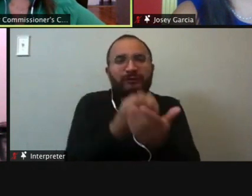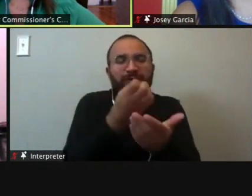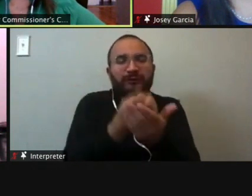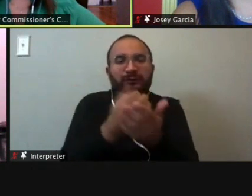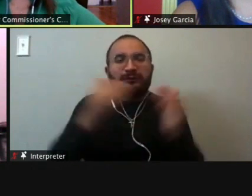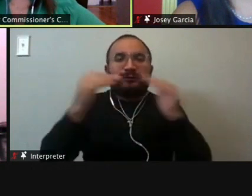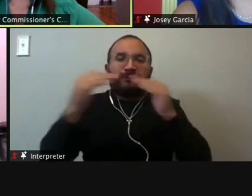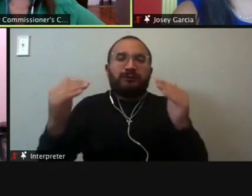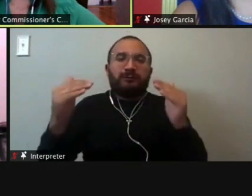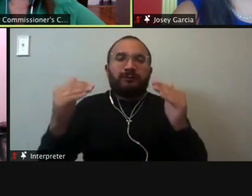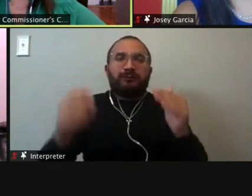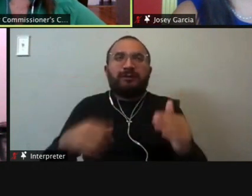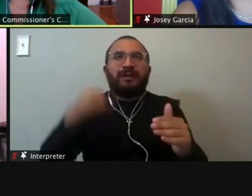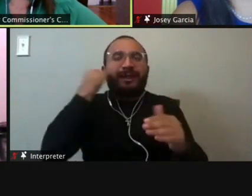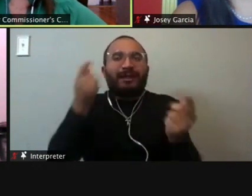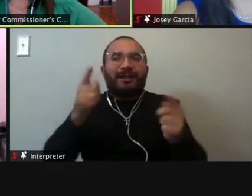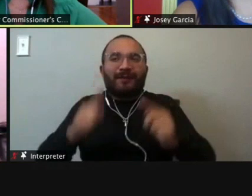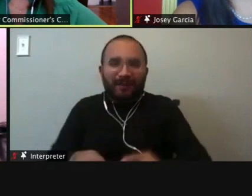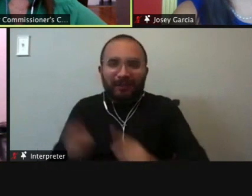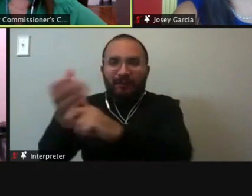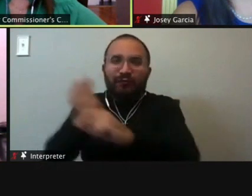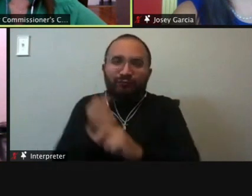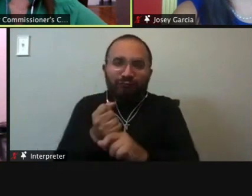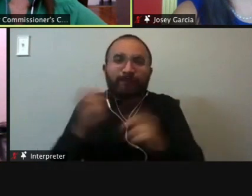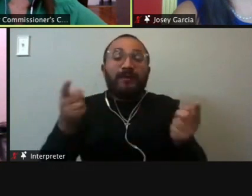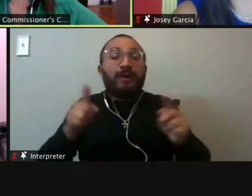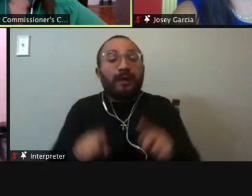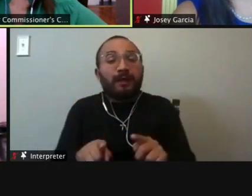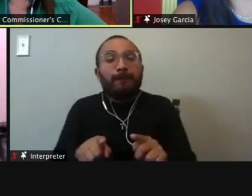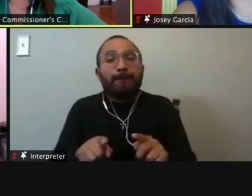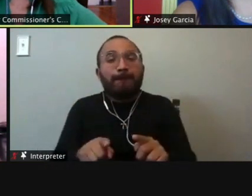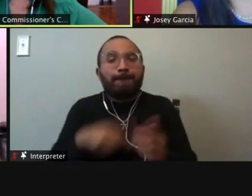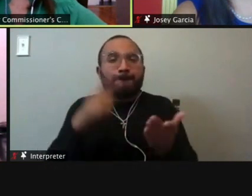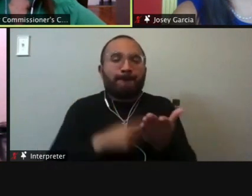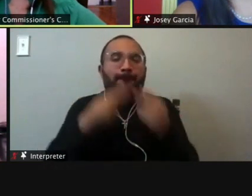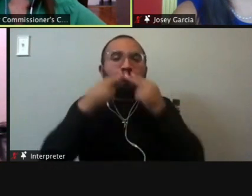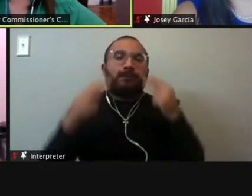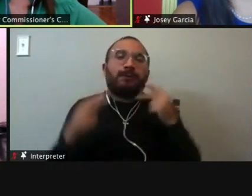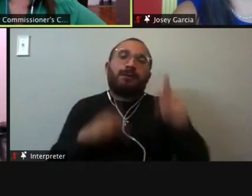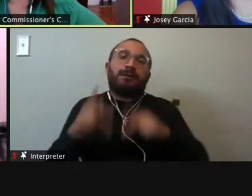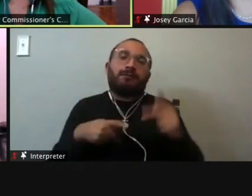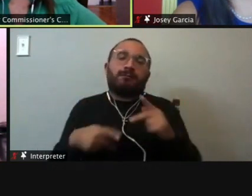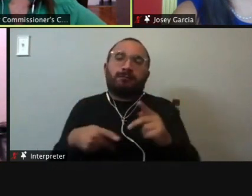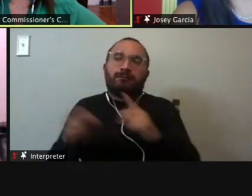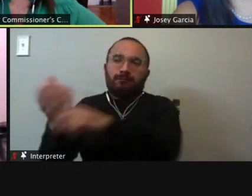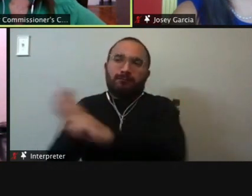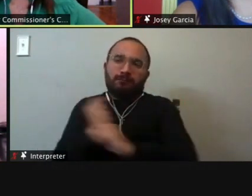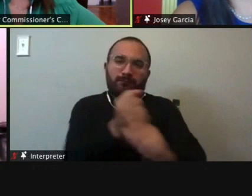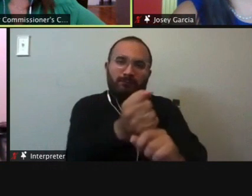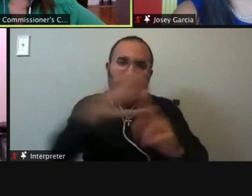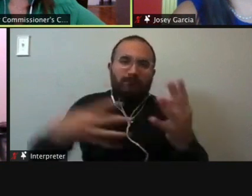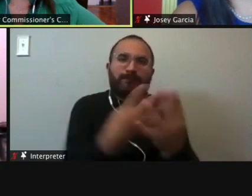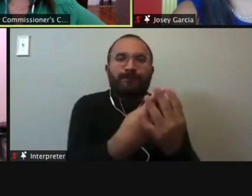position. If it happens that they get arrested, because one of the things that happens is sometimes innocent people get arrested. And so if you have